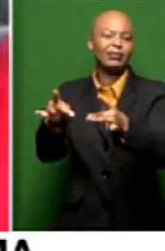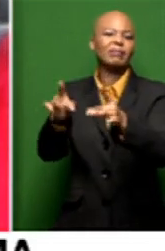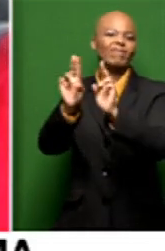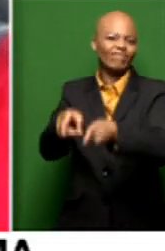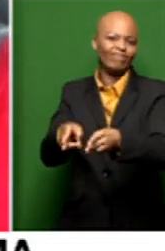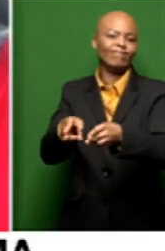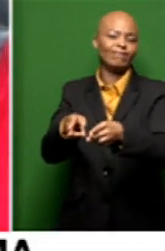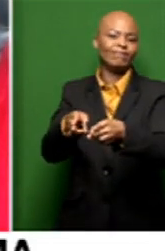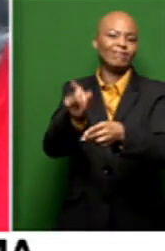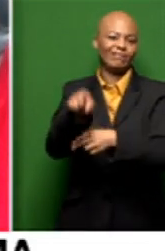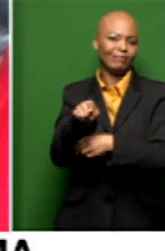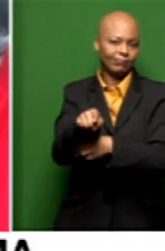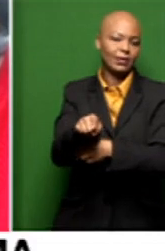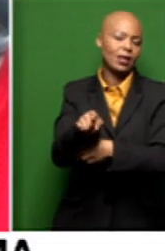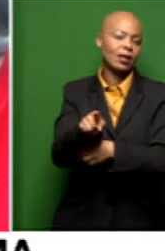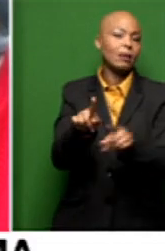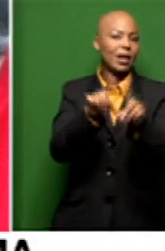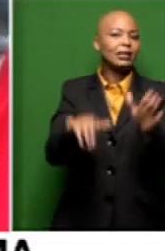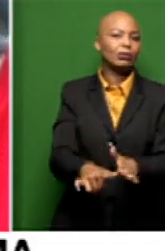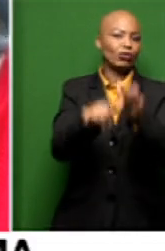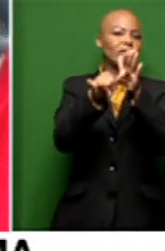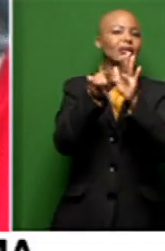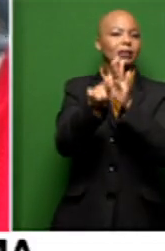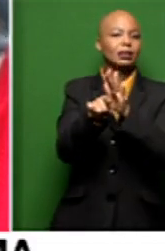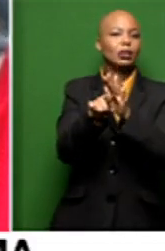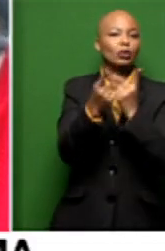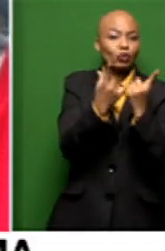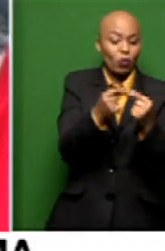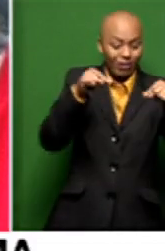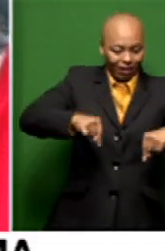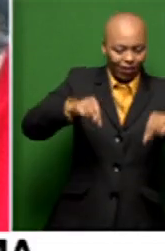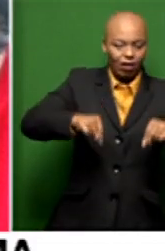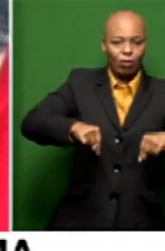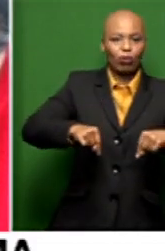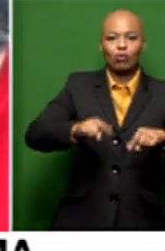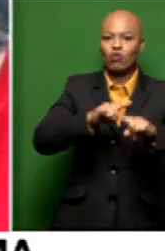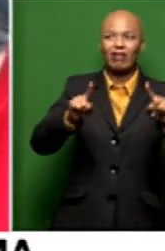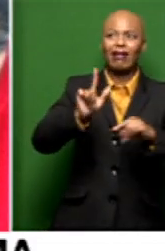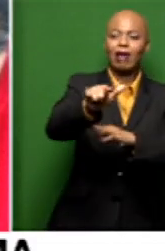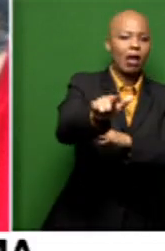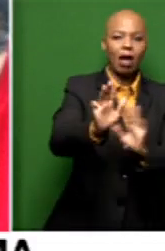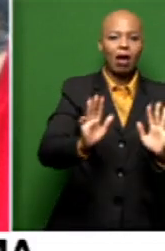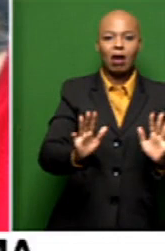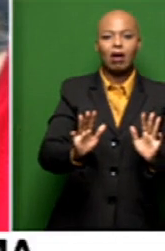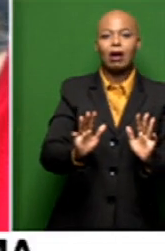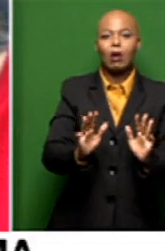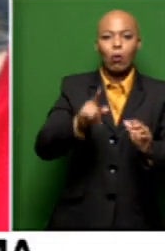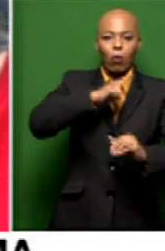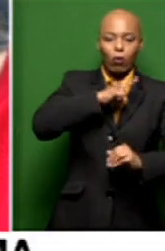So, it's vitally important for us to get this done sooner rather than later because, unfortunately, a lot of